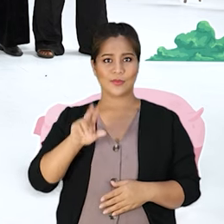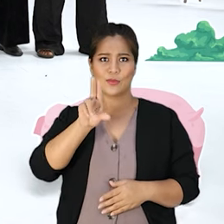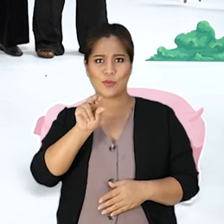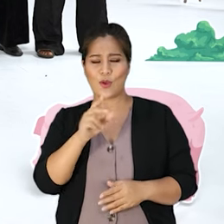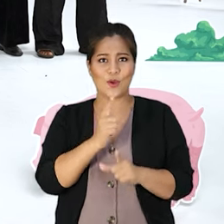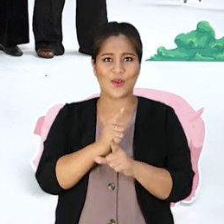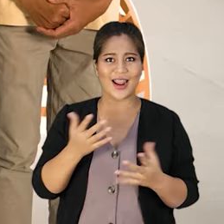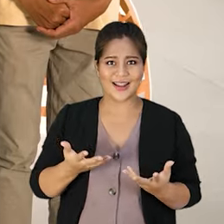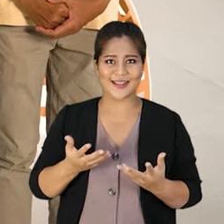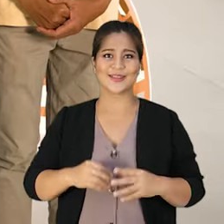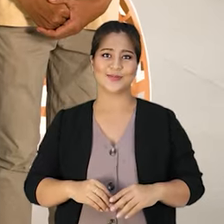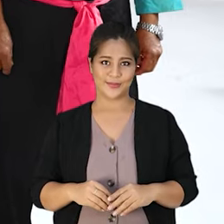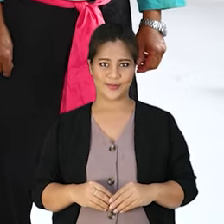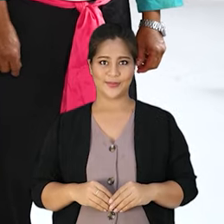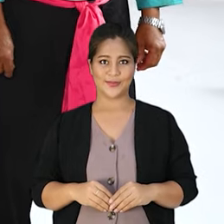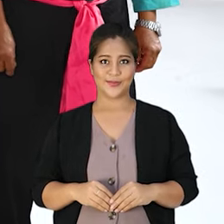No, right?